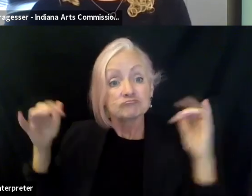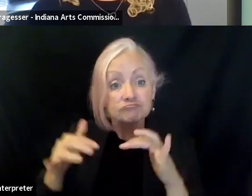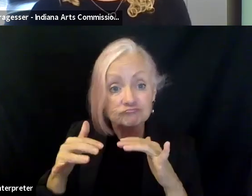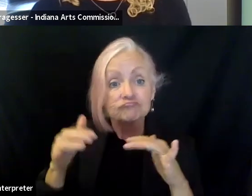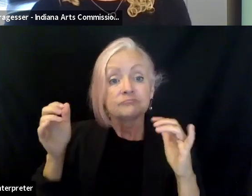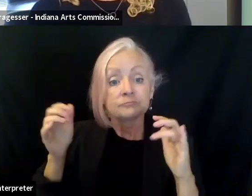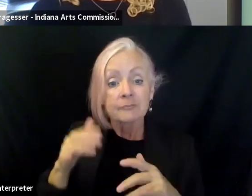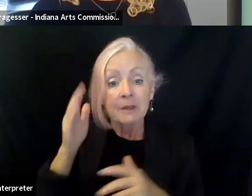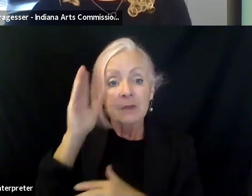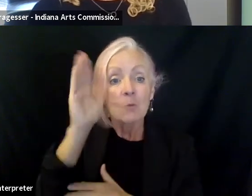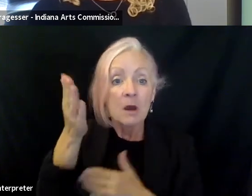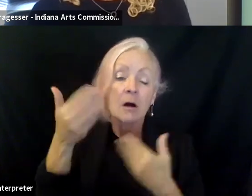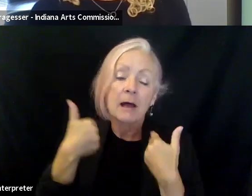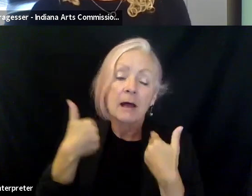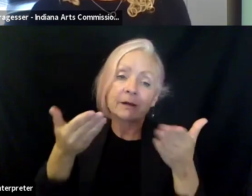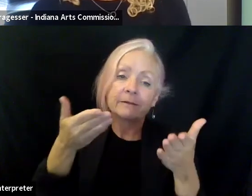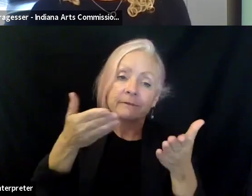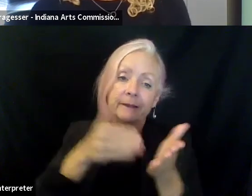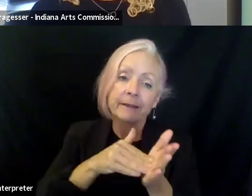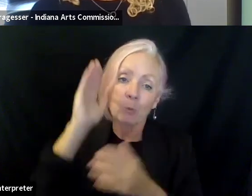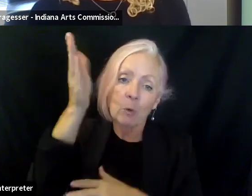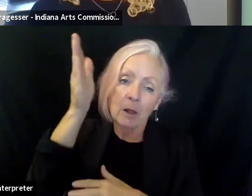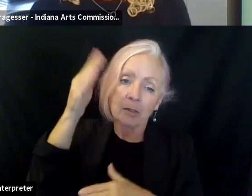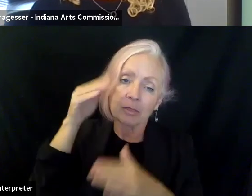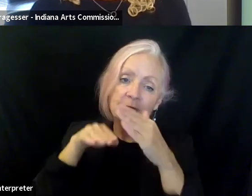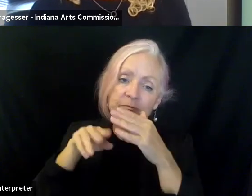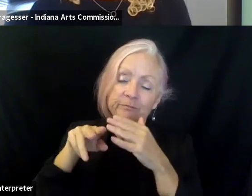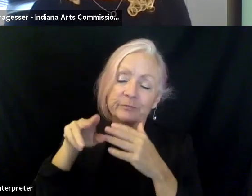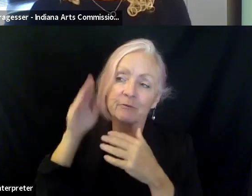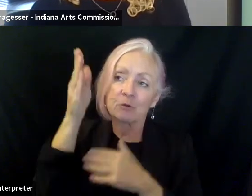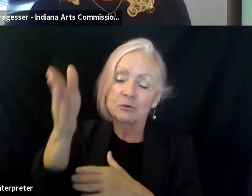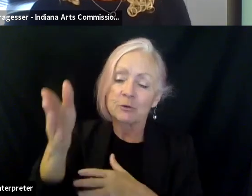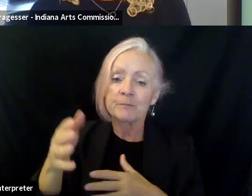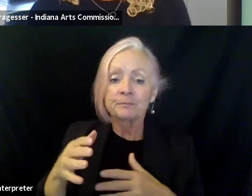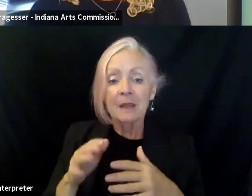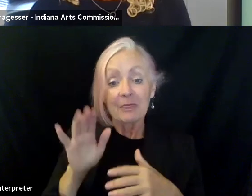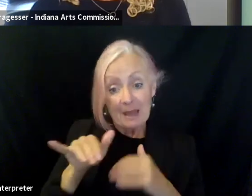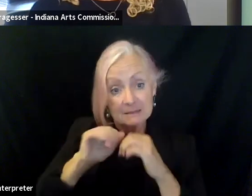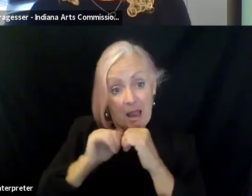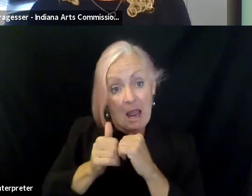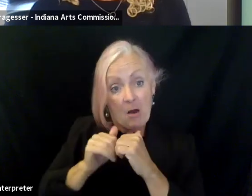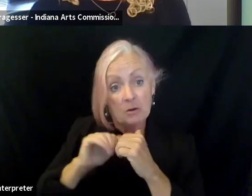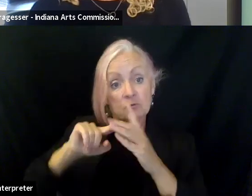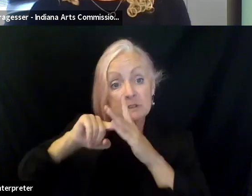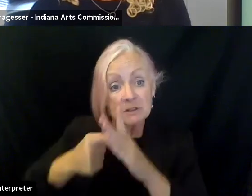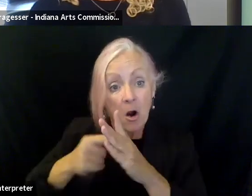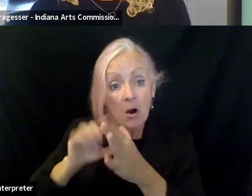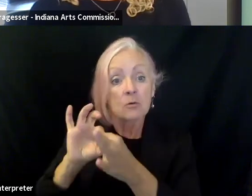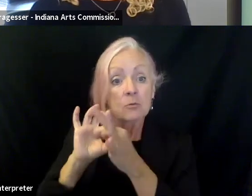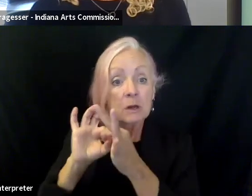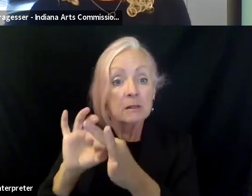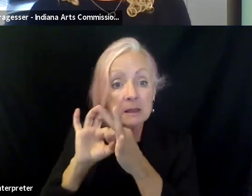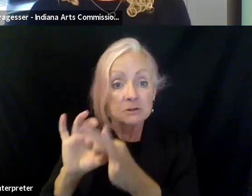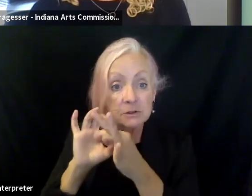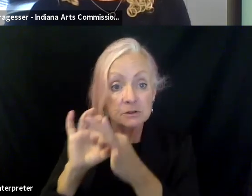have eventually again, and, and those are the ways that you will establish those relationships, and then your, your,